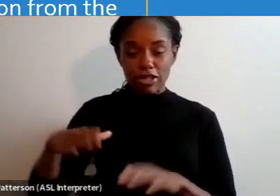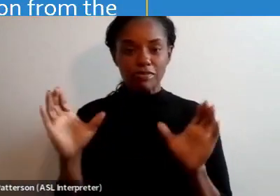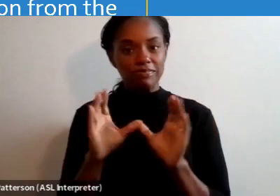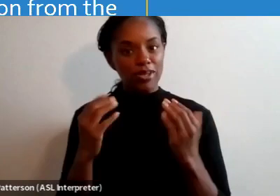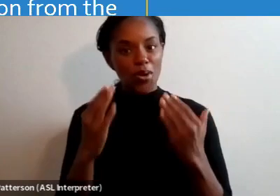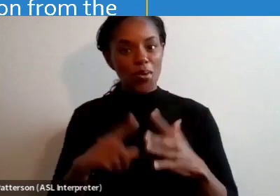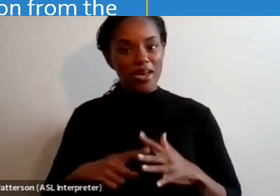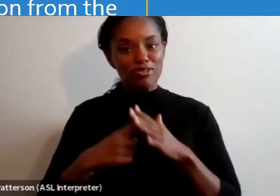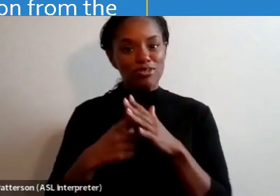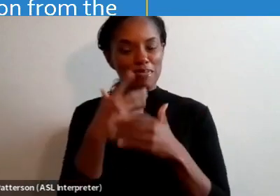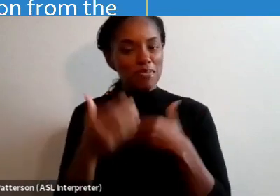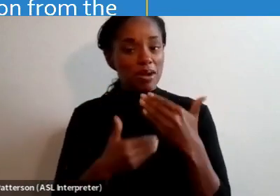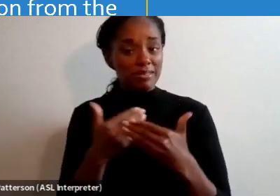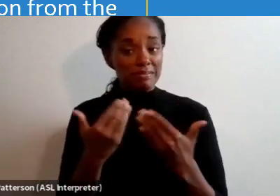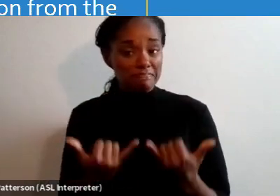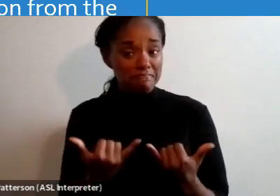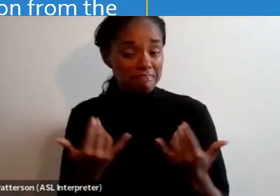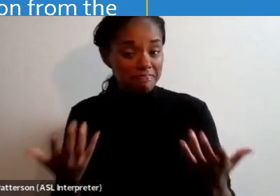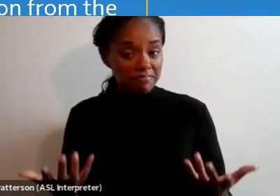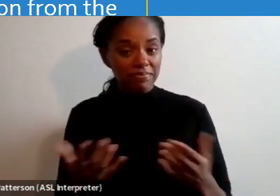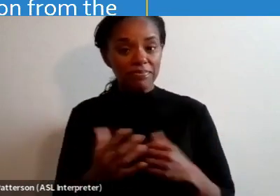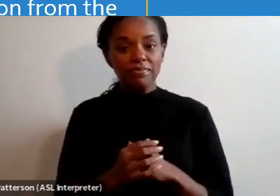process today? Information about